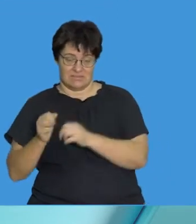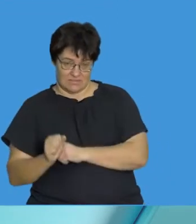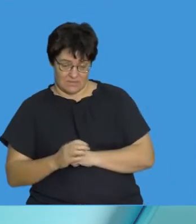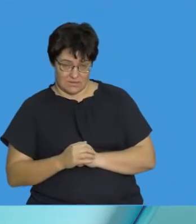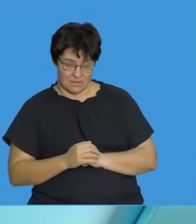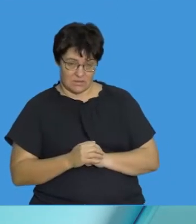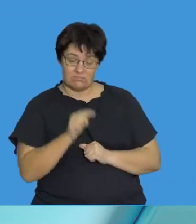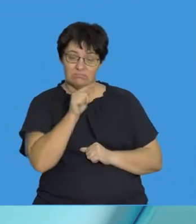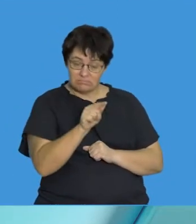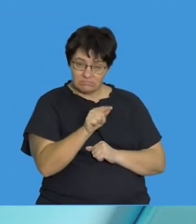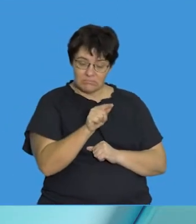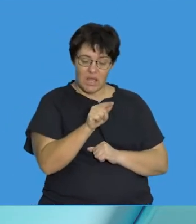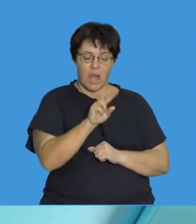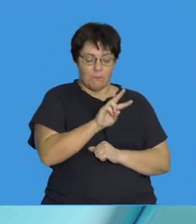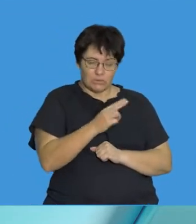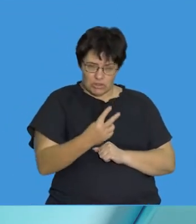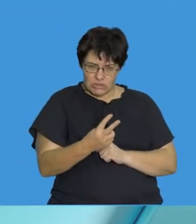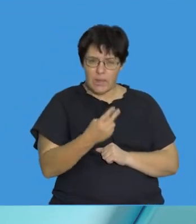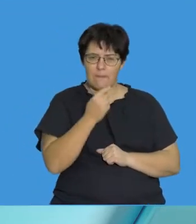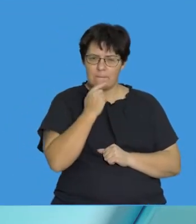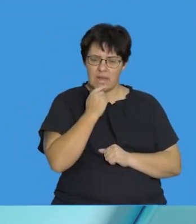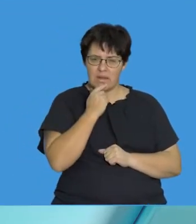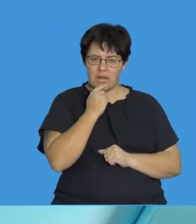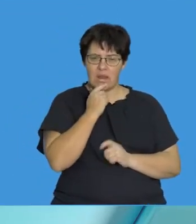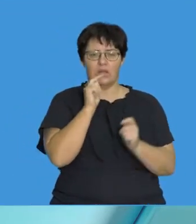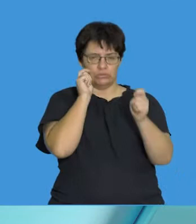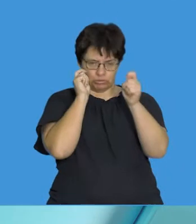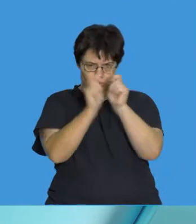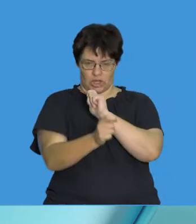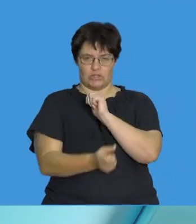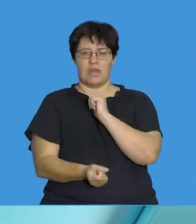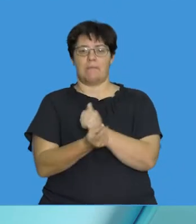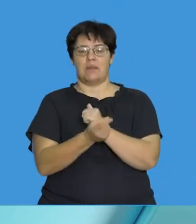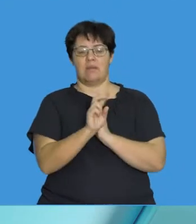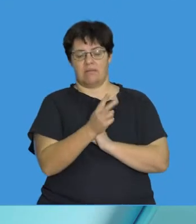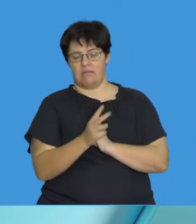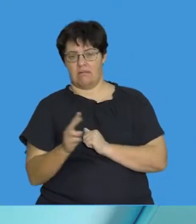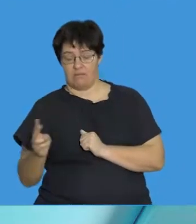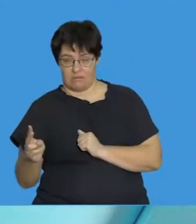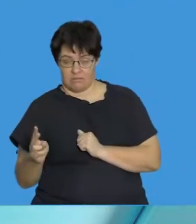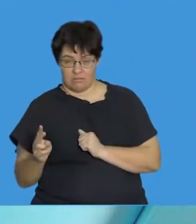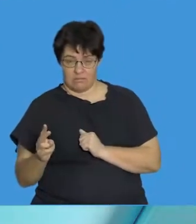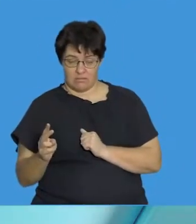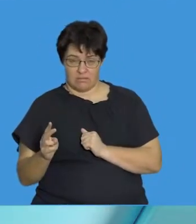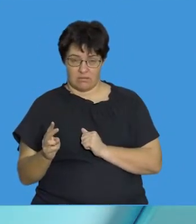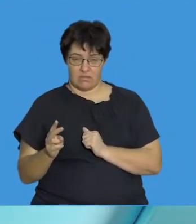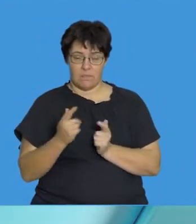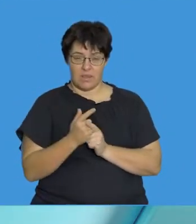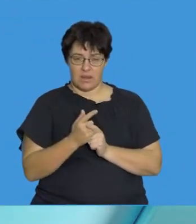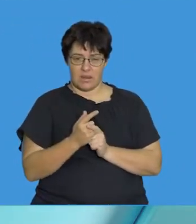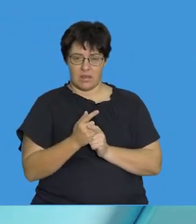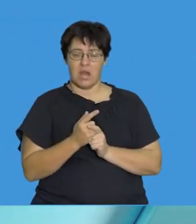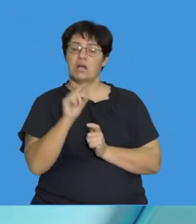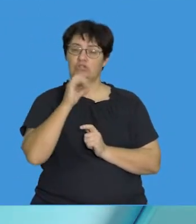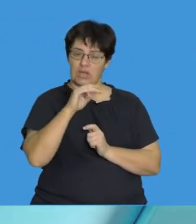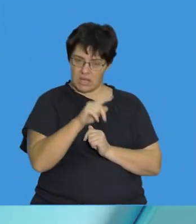These mutations mean that there has been an alteration or a change in that sequence. And so, if we recollect that